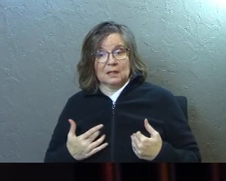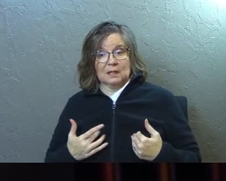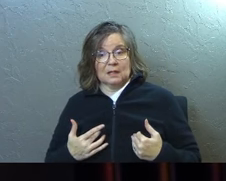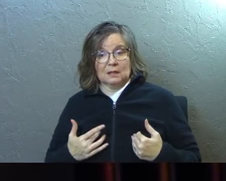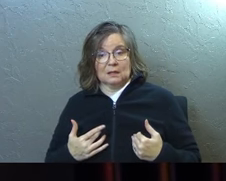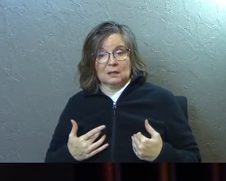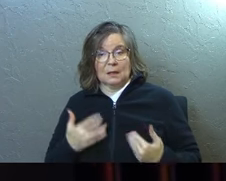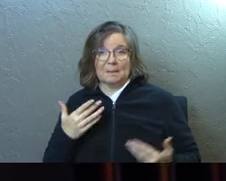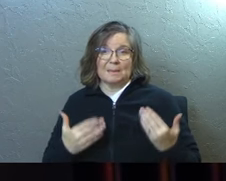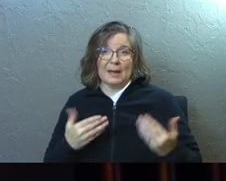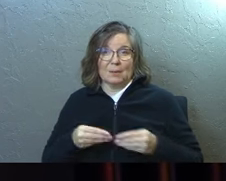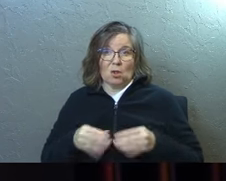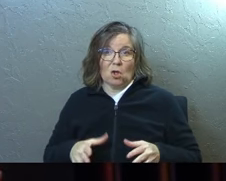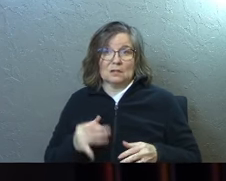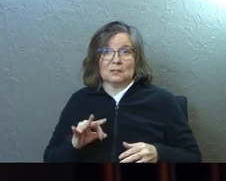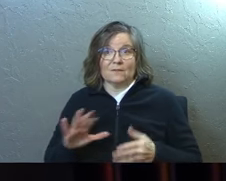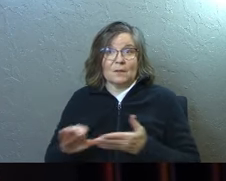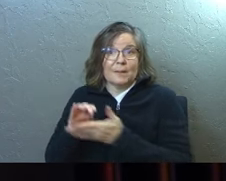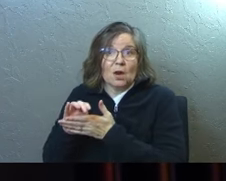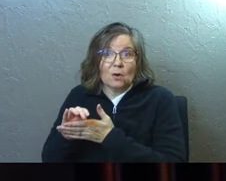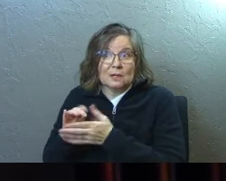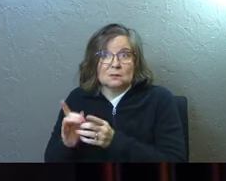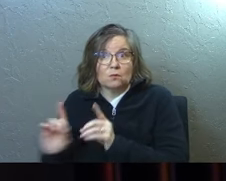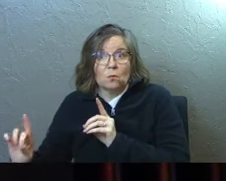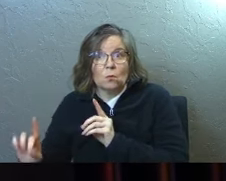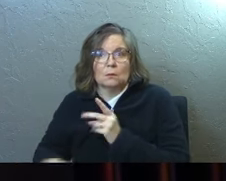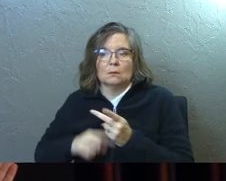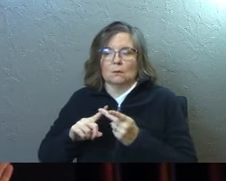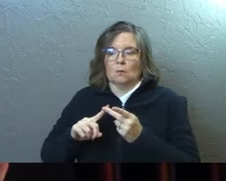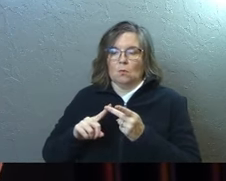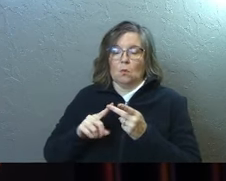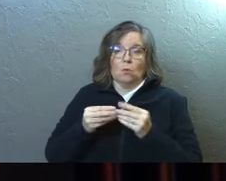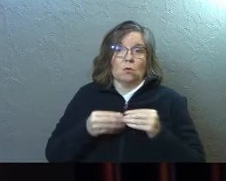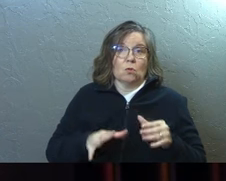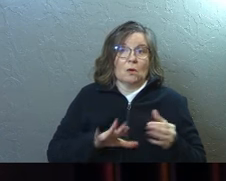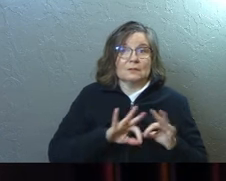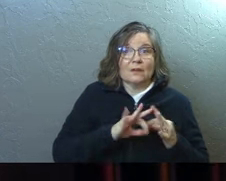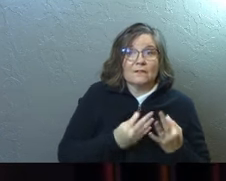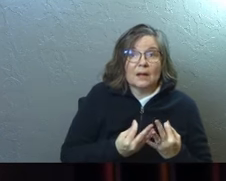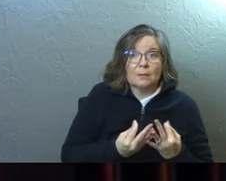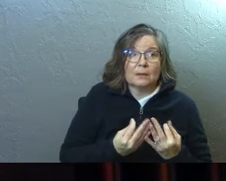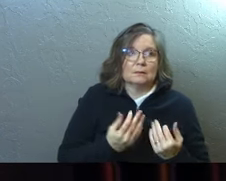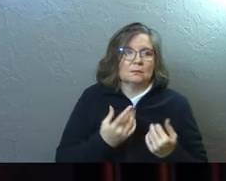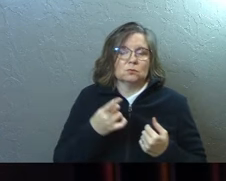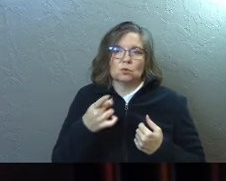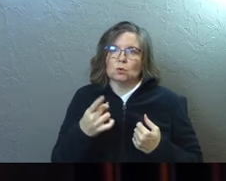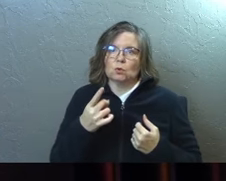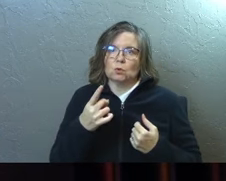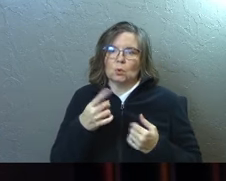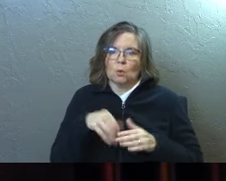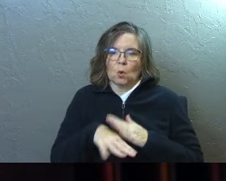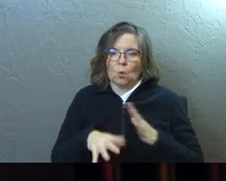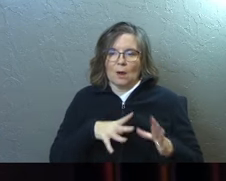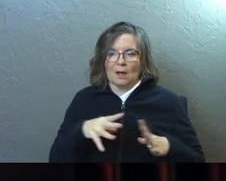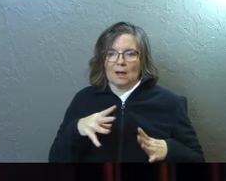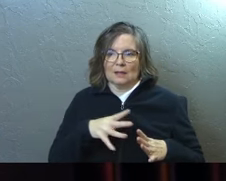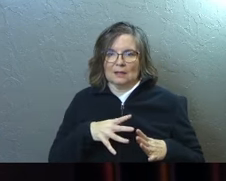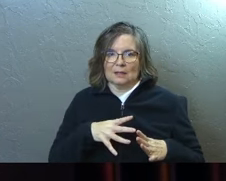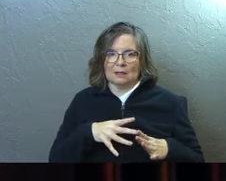feel is, um, maybe it's the loss of a marriage or it's the loss of a family. And so you're going to go into the